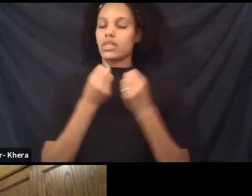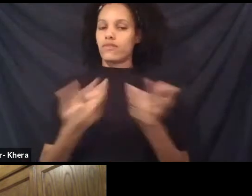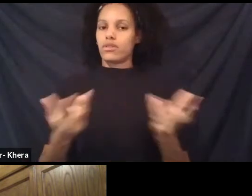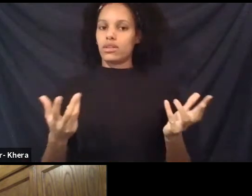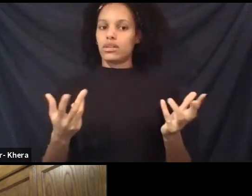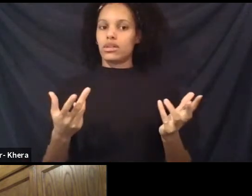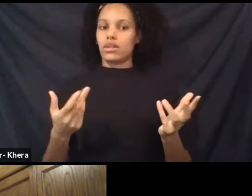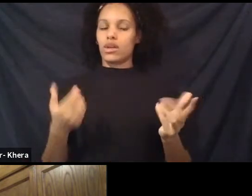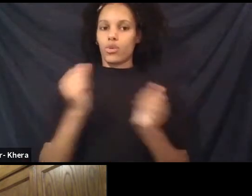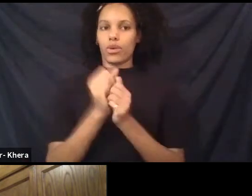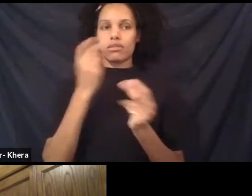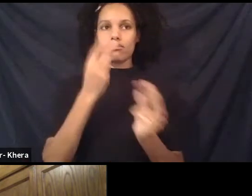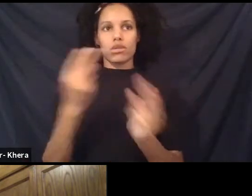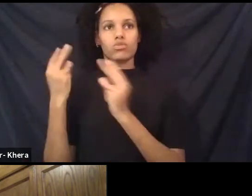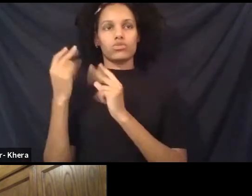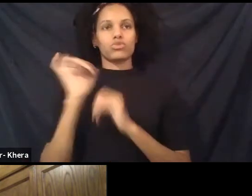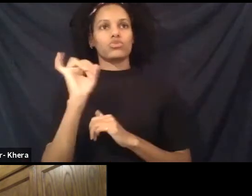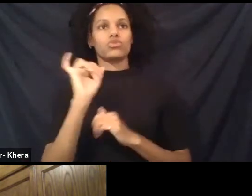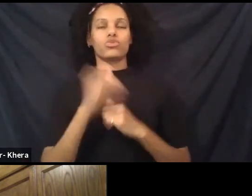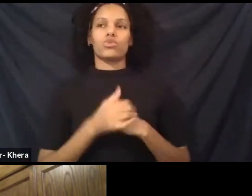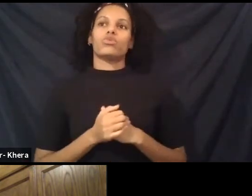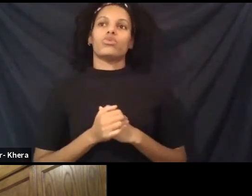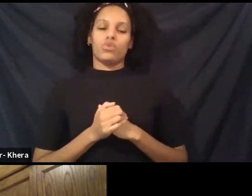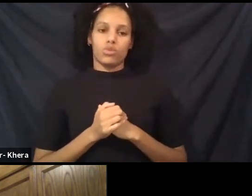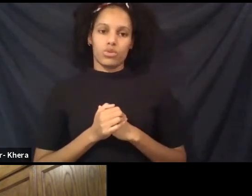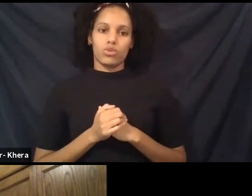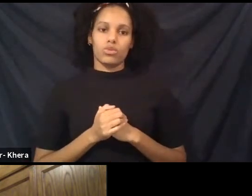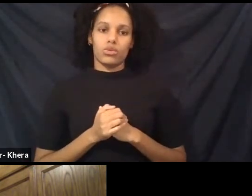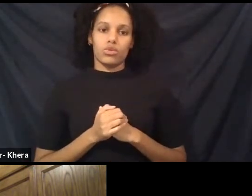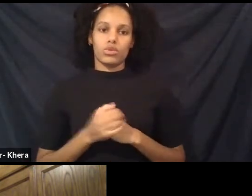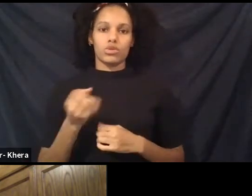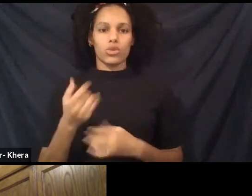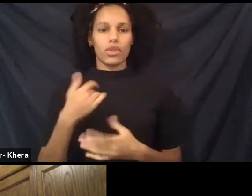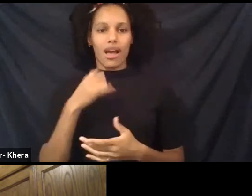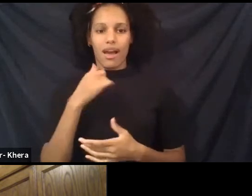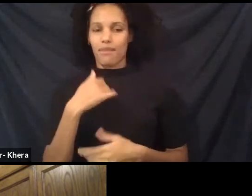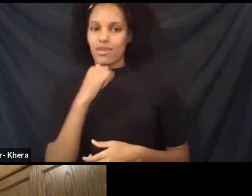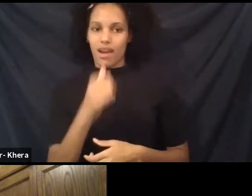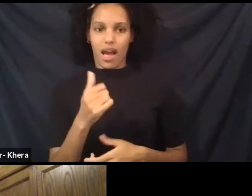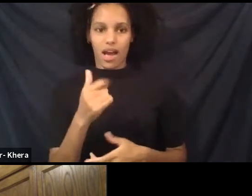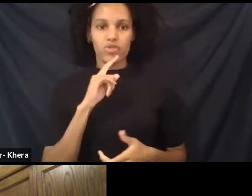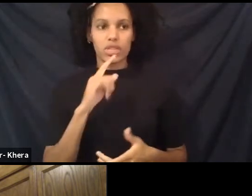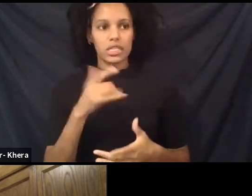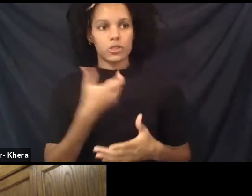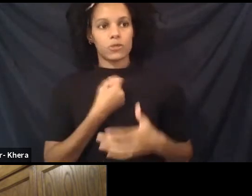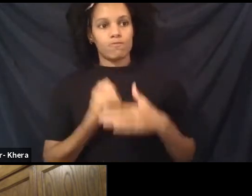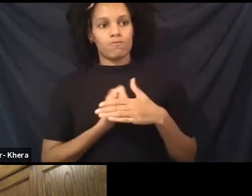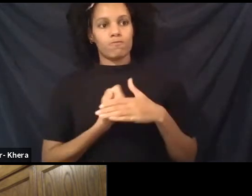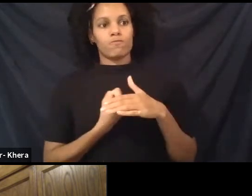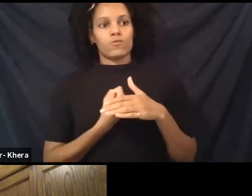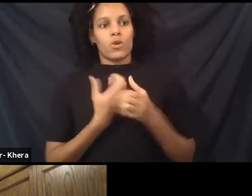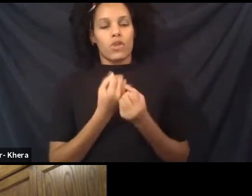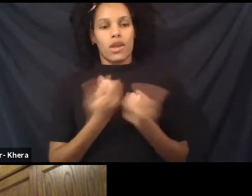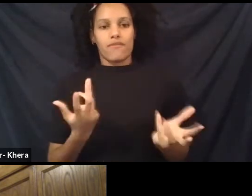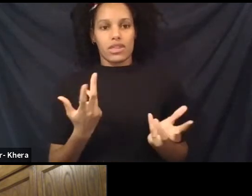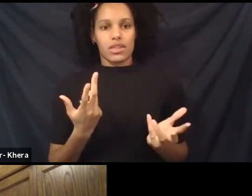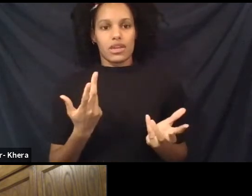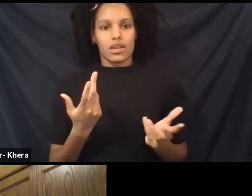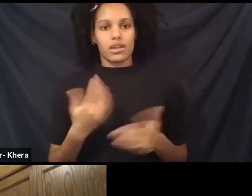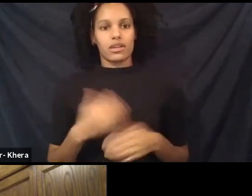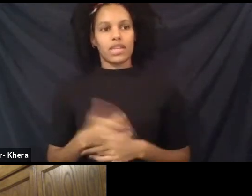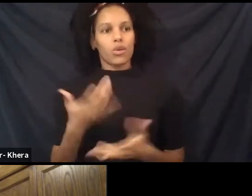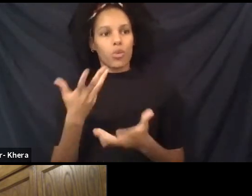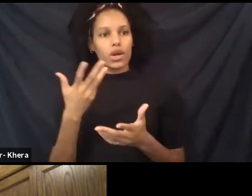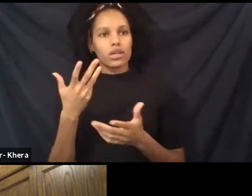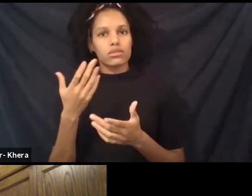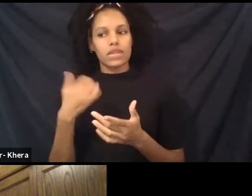Right. You know, so that, um, I'm not so rigid and hold it, trying to hold on to one idea of what I think home should